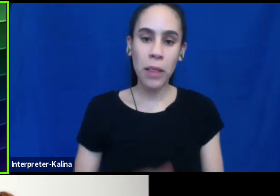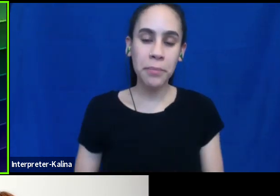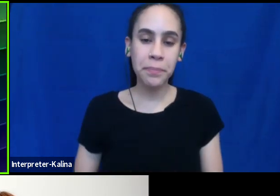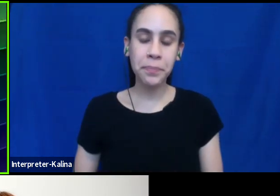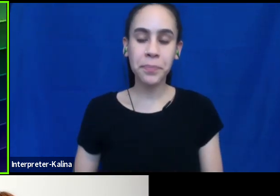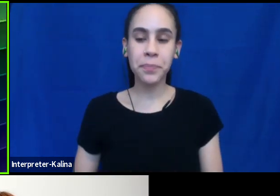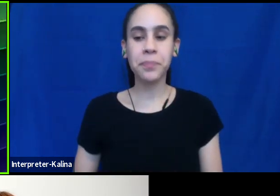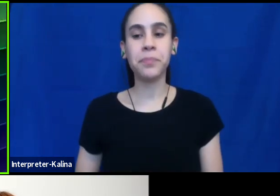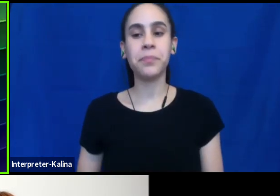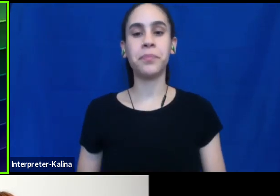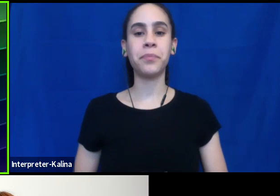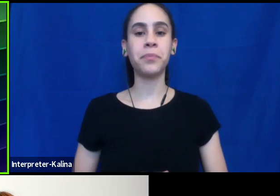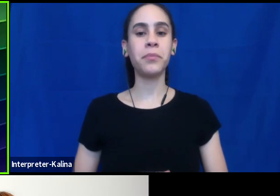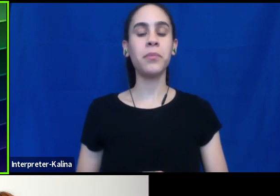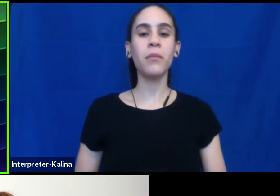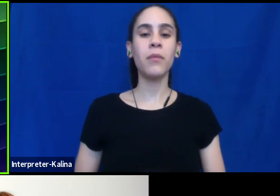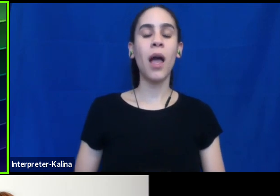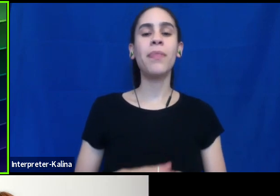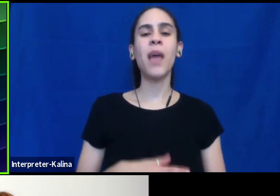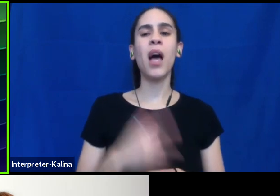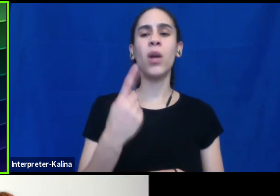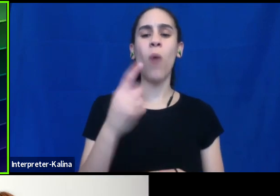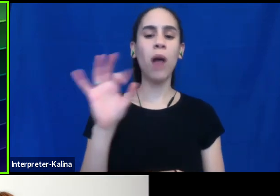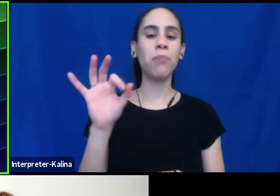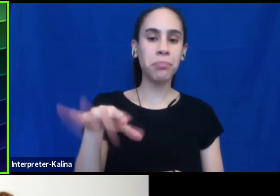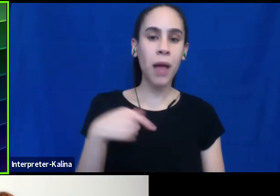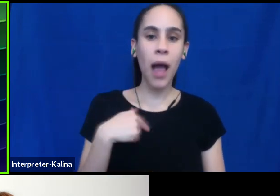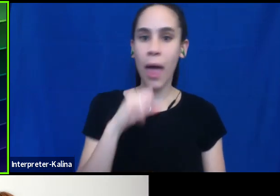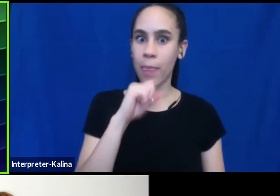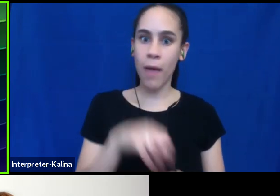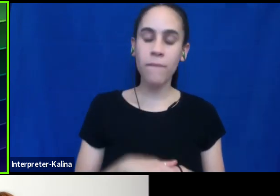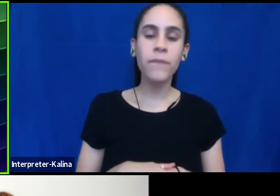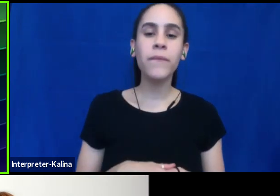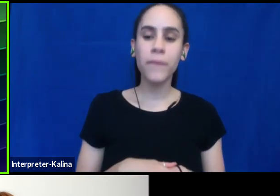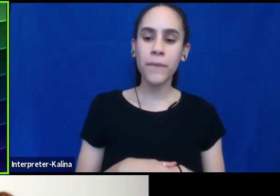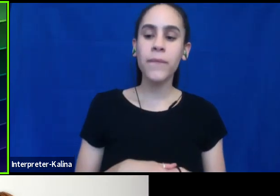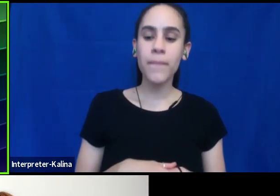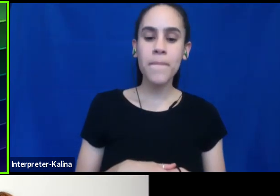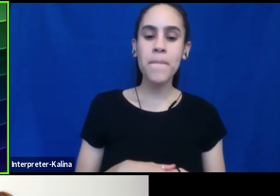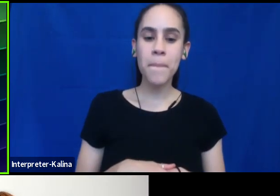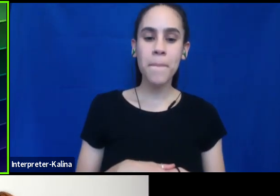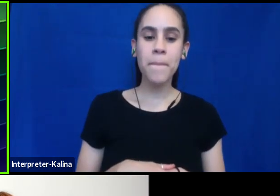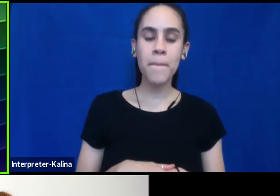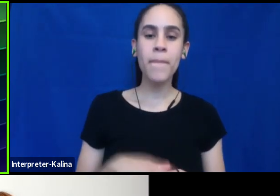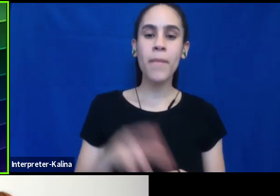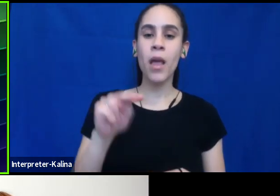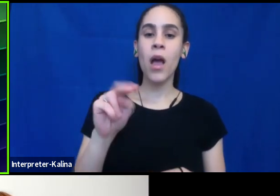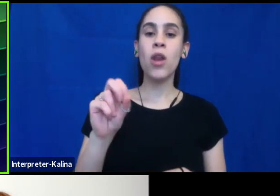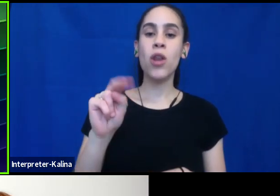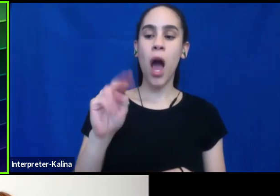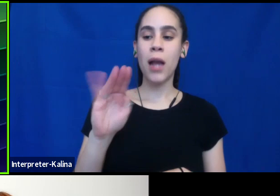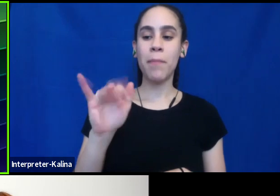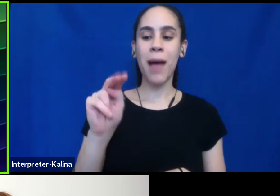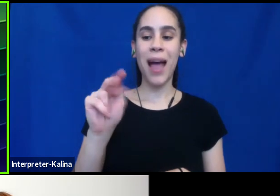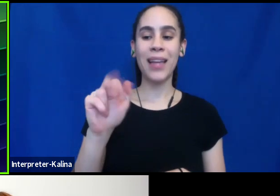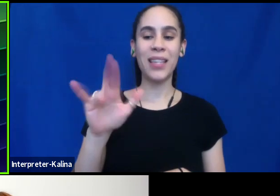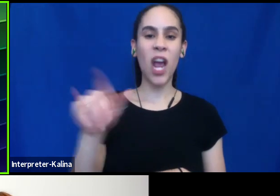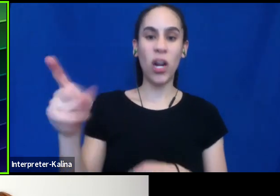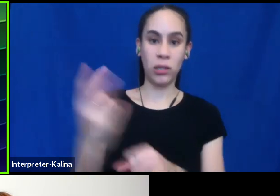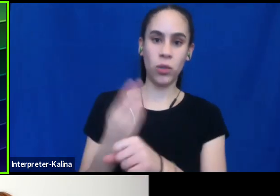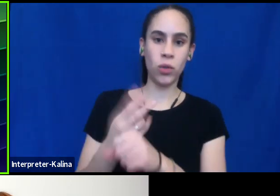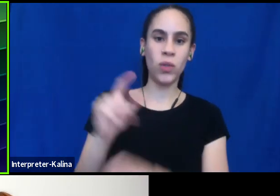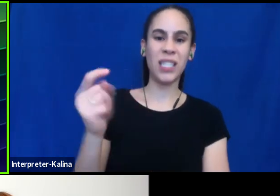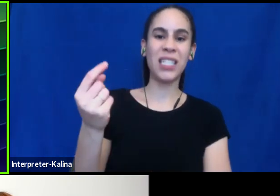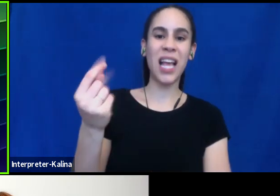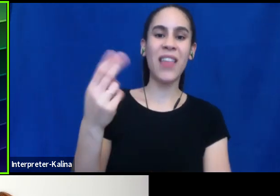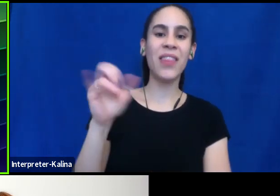And, um, and another little tip that I love, um, is to, um, a non-binary friend of mine who uses, they said, just, just picture me